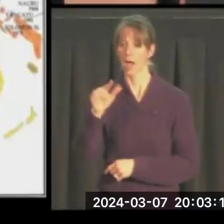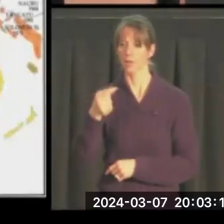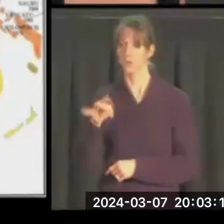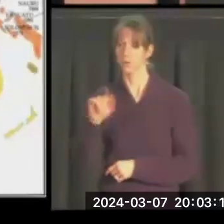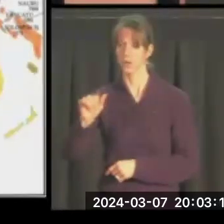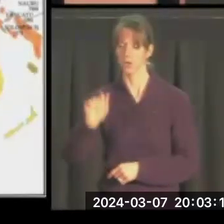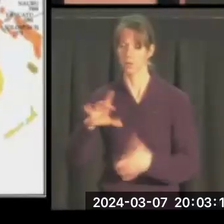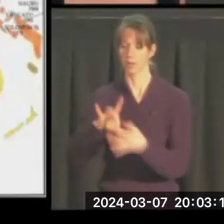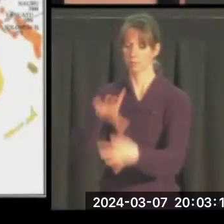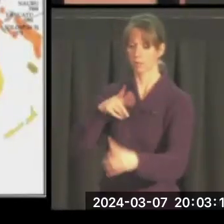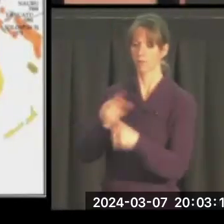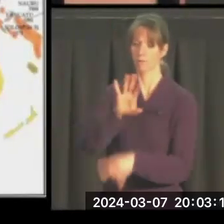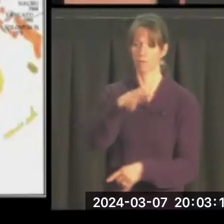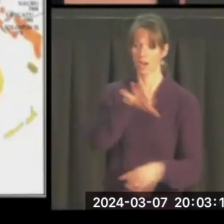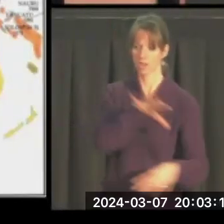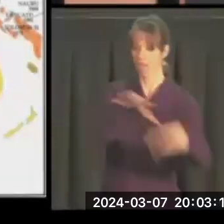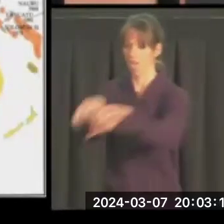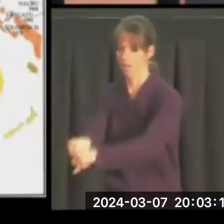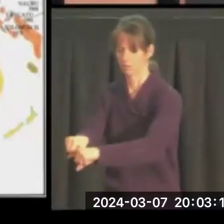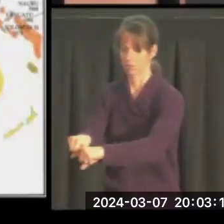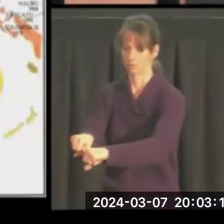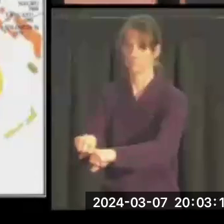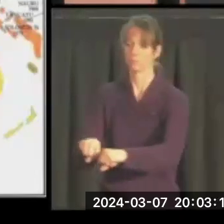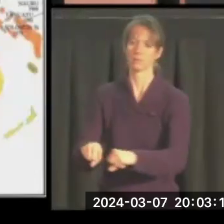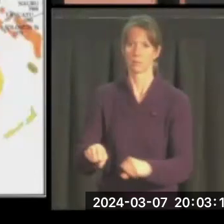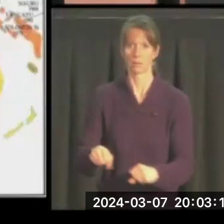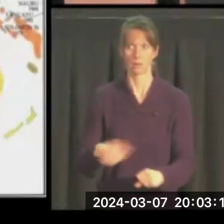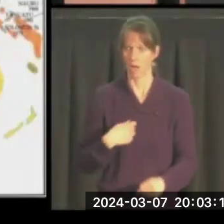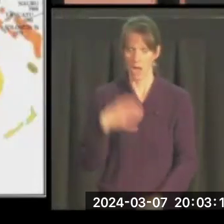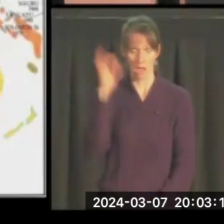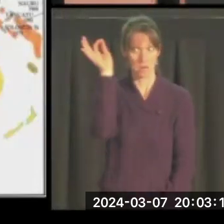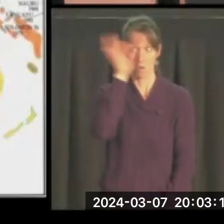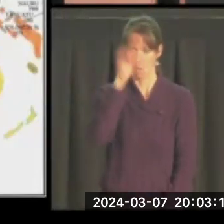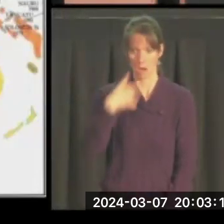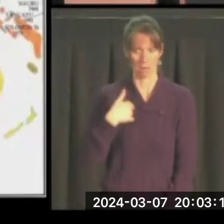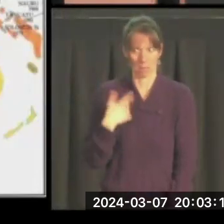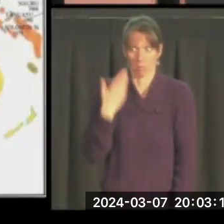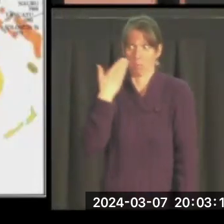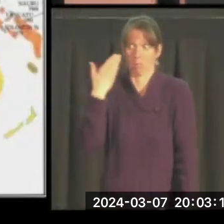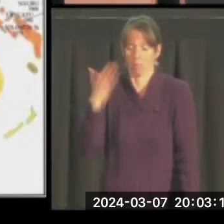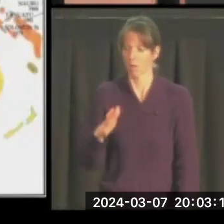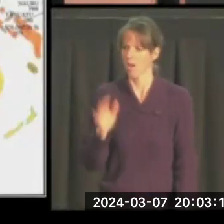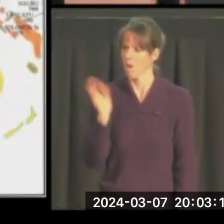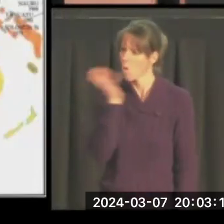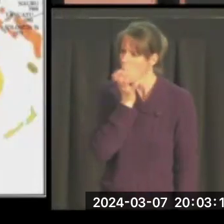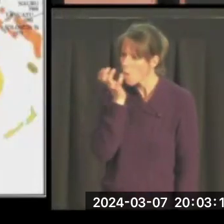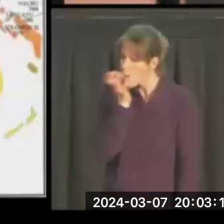free from French colonialism. I had no idea. I said, well,